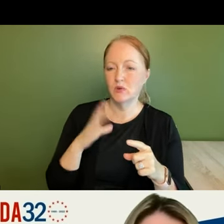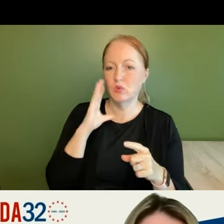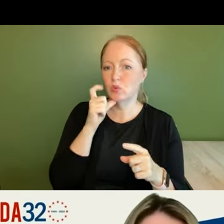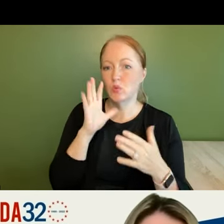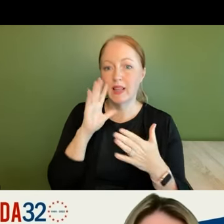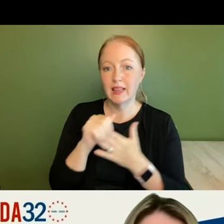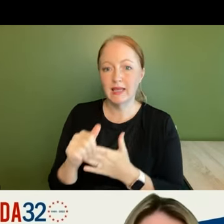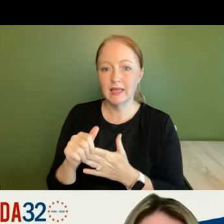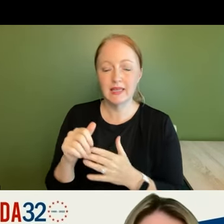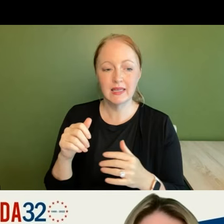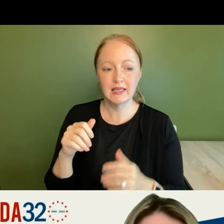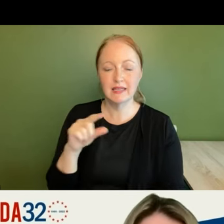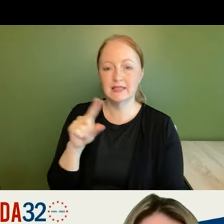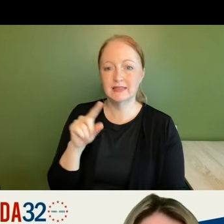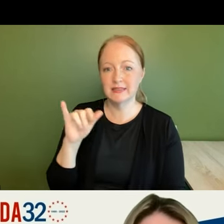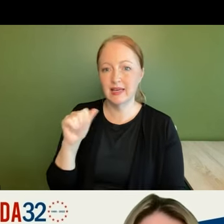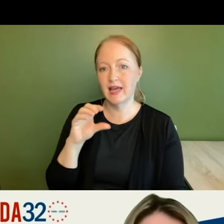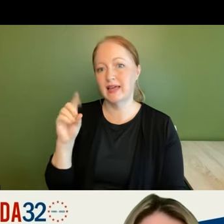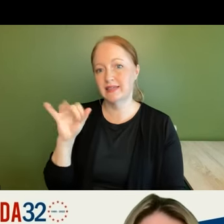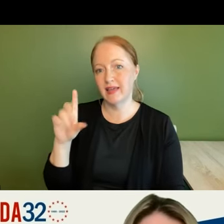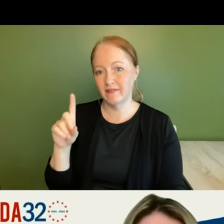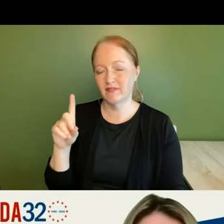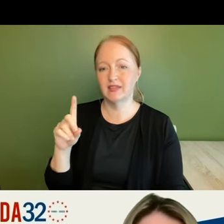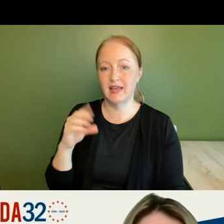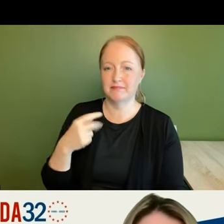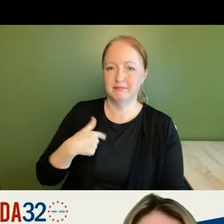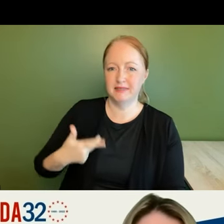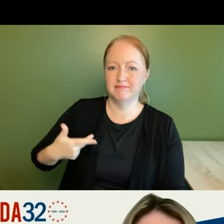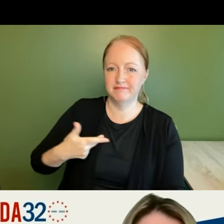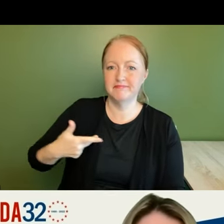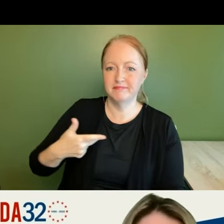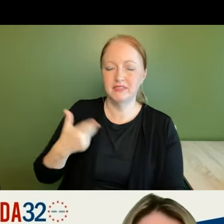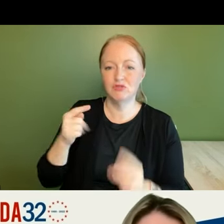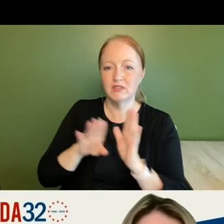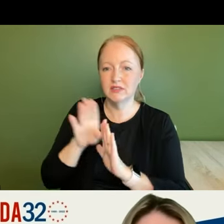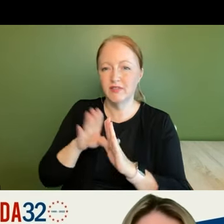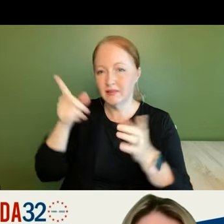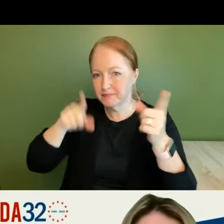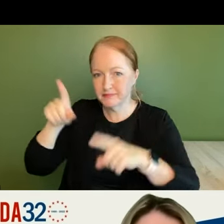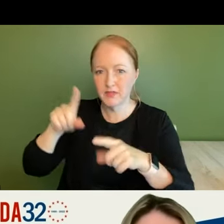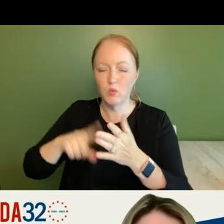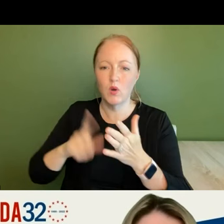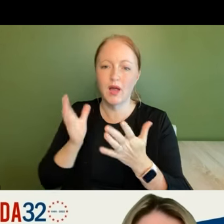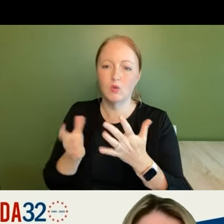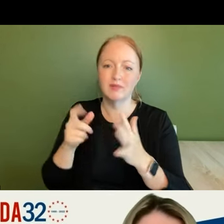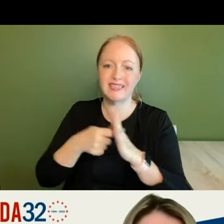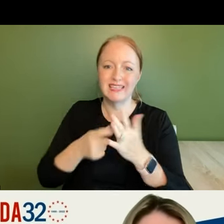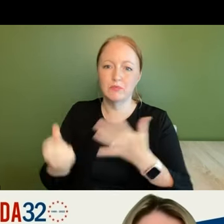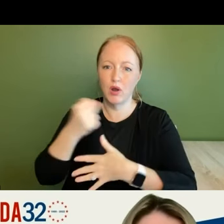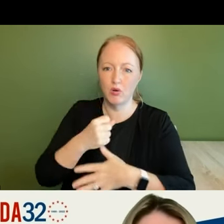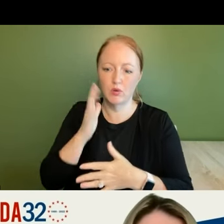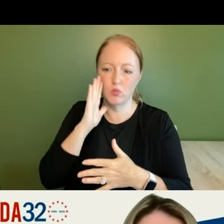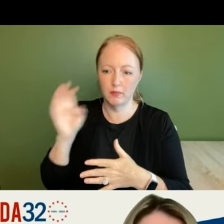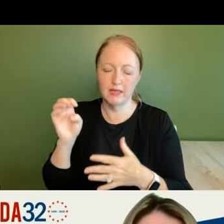by uh zia and david lindemann as well as myself to try and develop consensus on what those key priorities are that